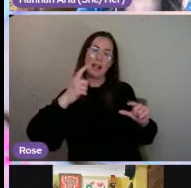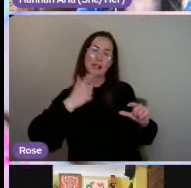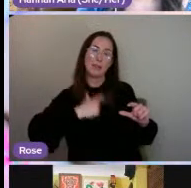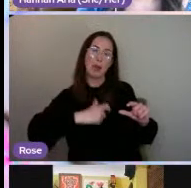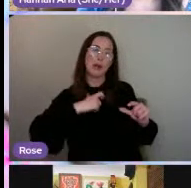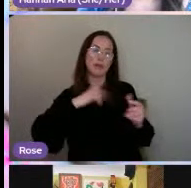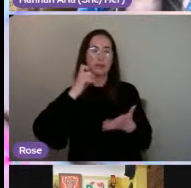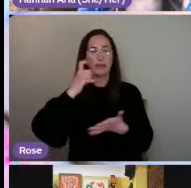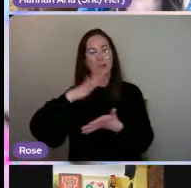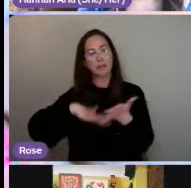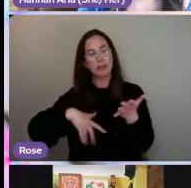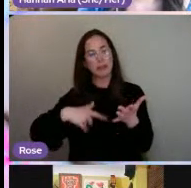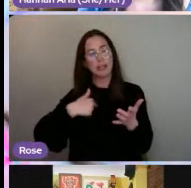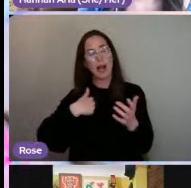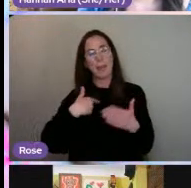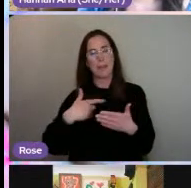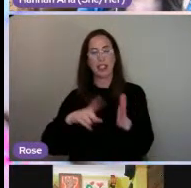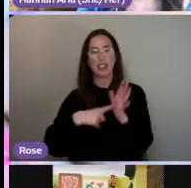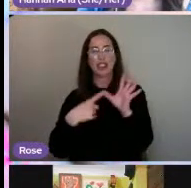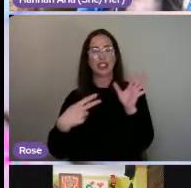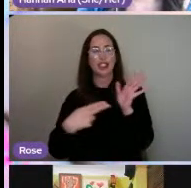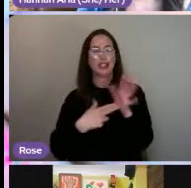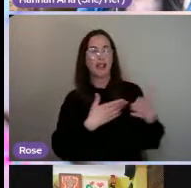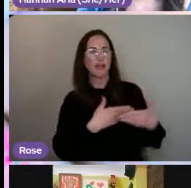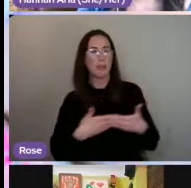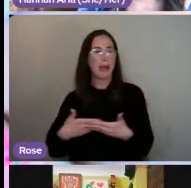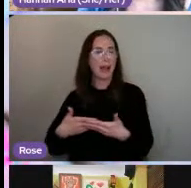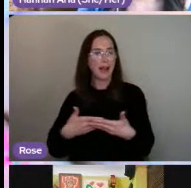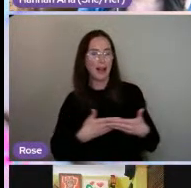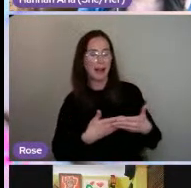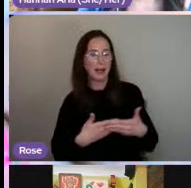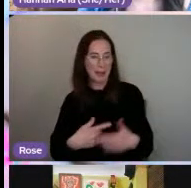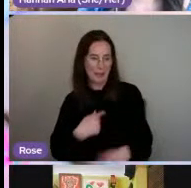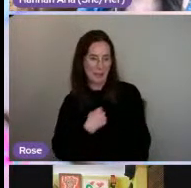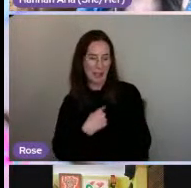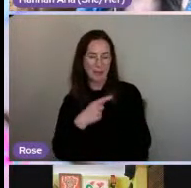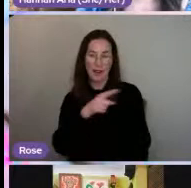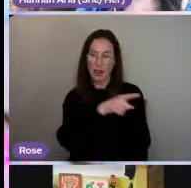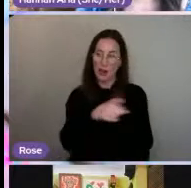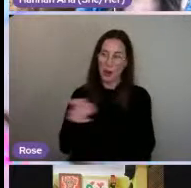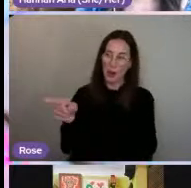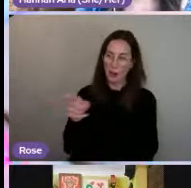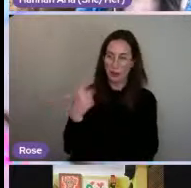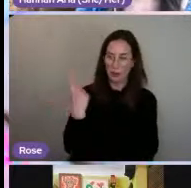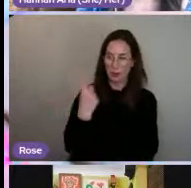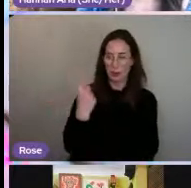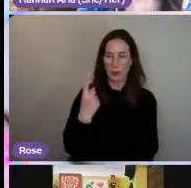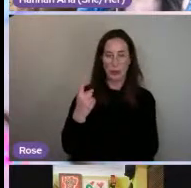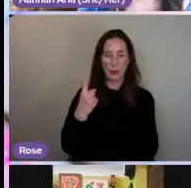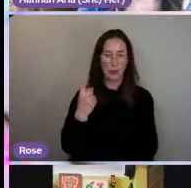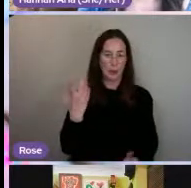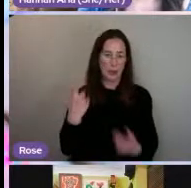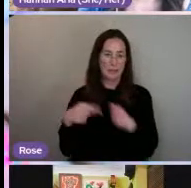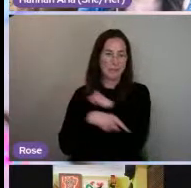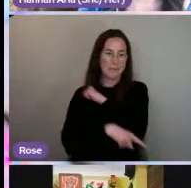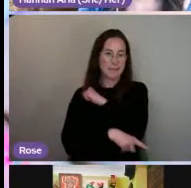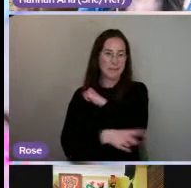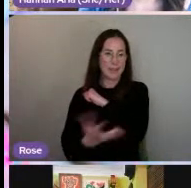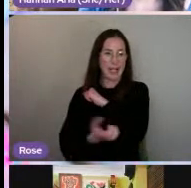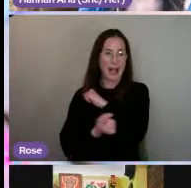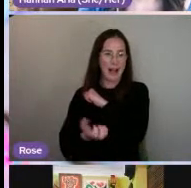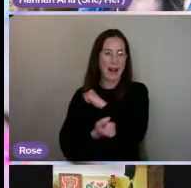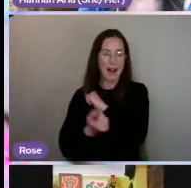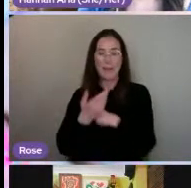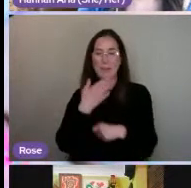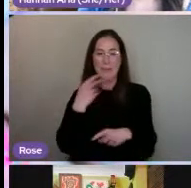where I'm a January baby. And for those people that come from low income household and not got